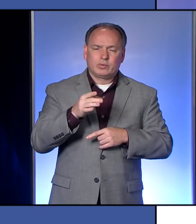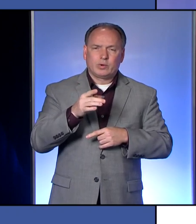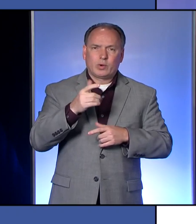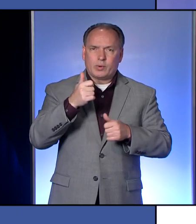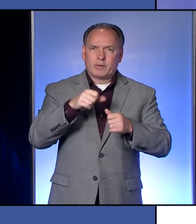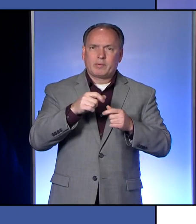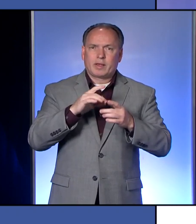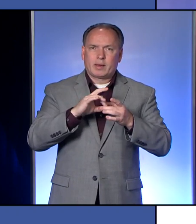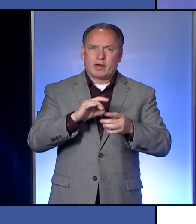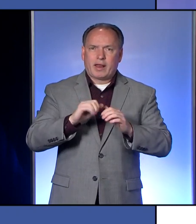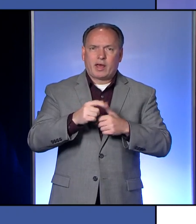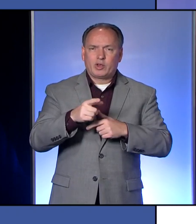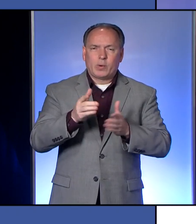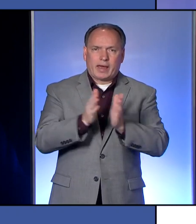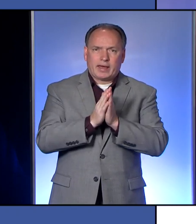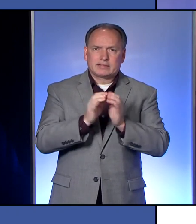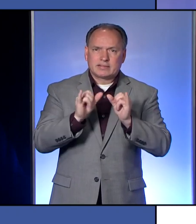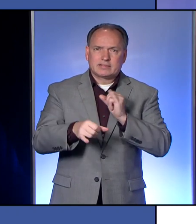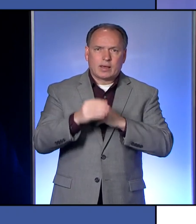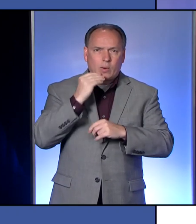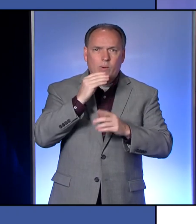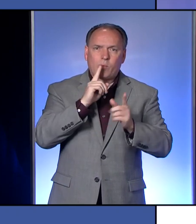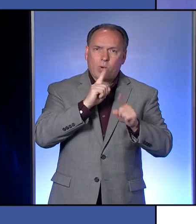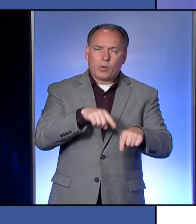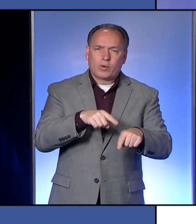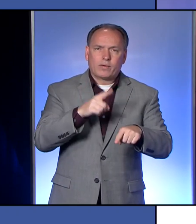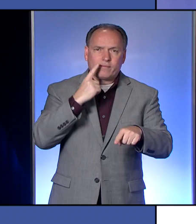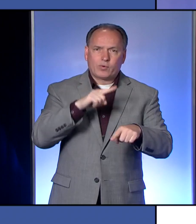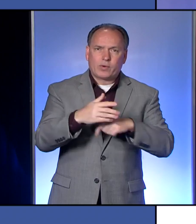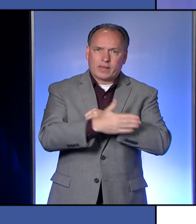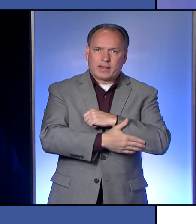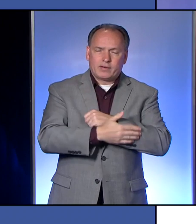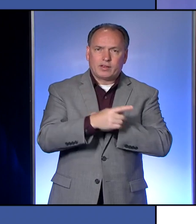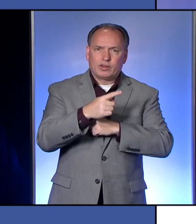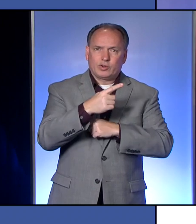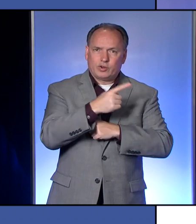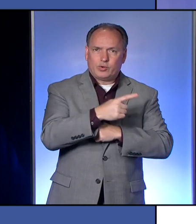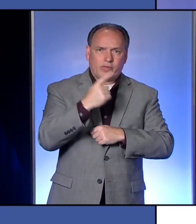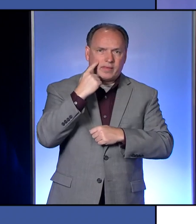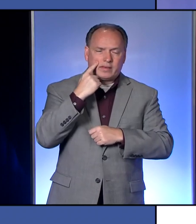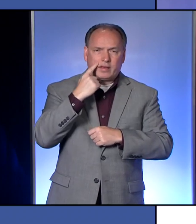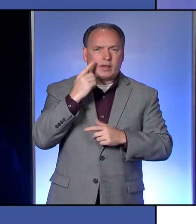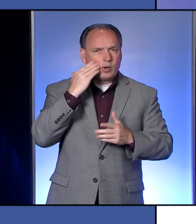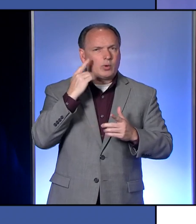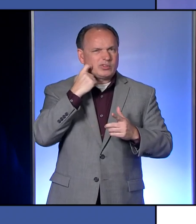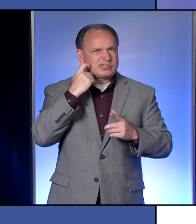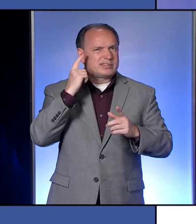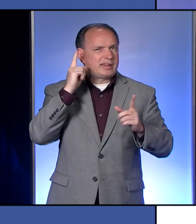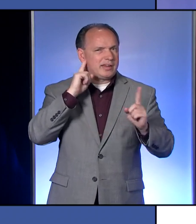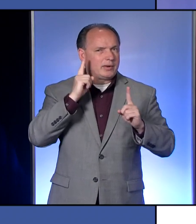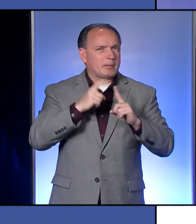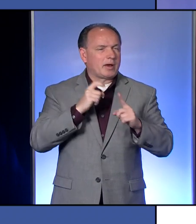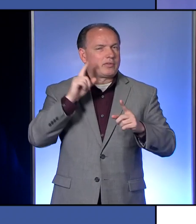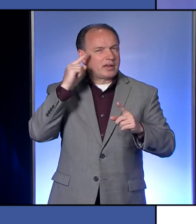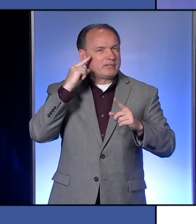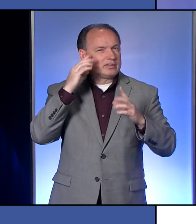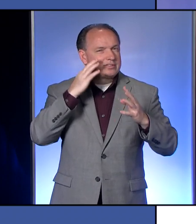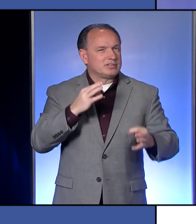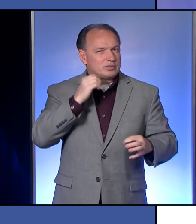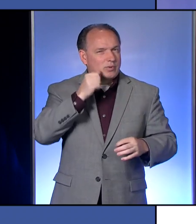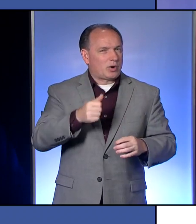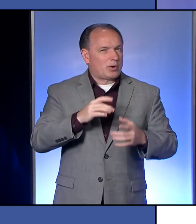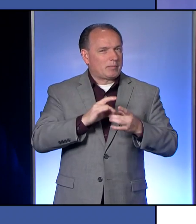remembering about how you asked for the stay-at-home order for Erie County. Are you thinking, and I know you're just hearing about the governor's decision tomorrow that